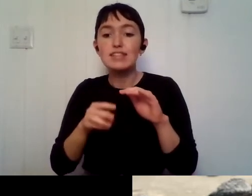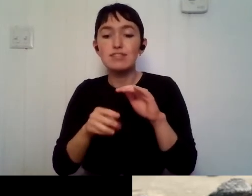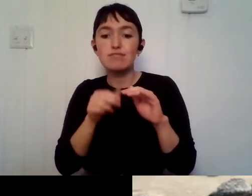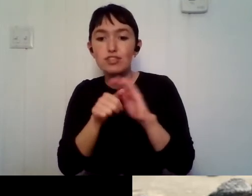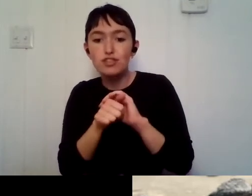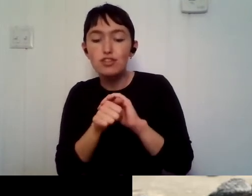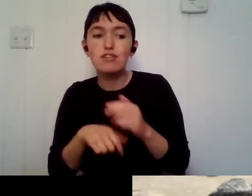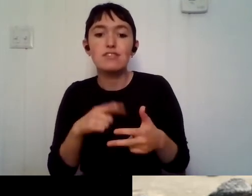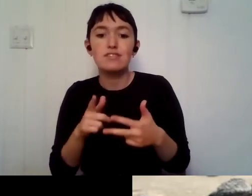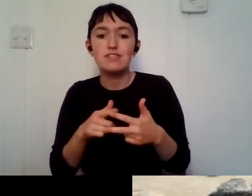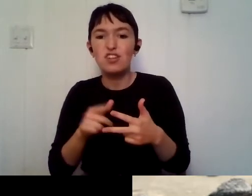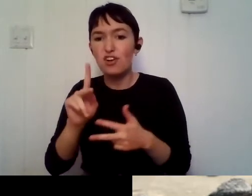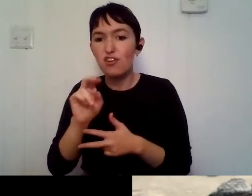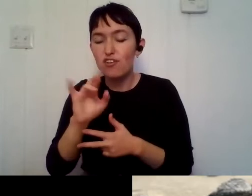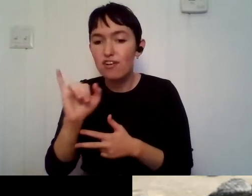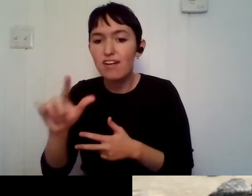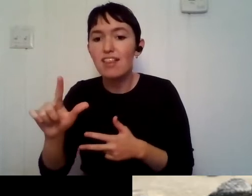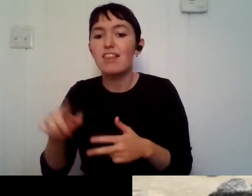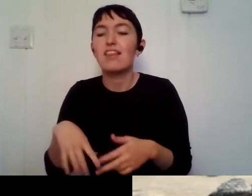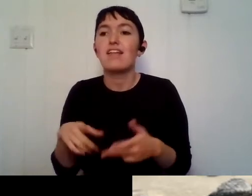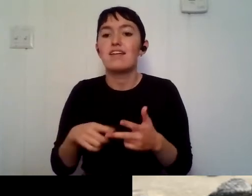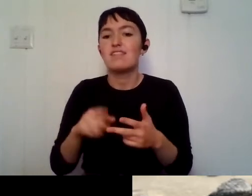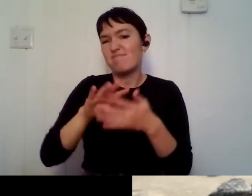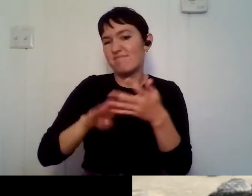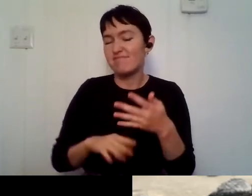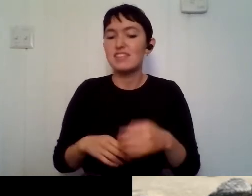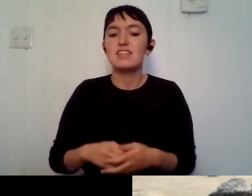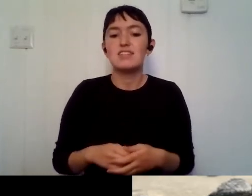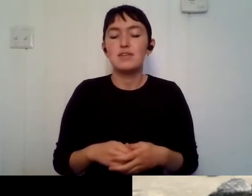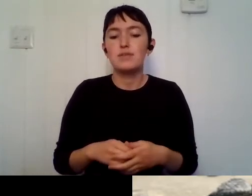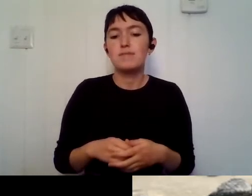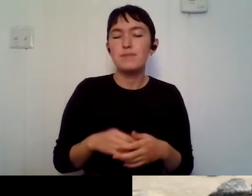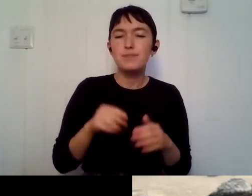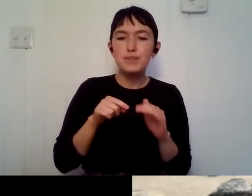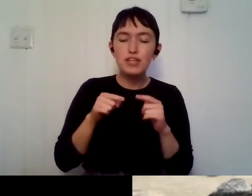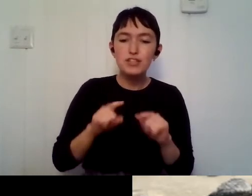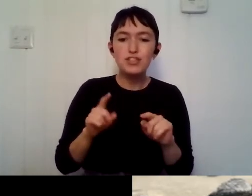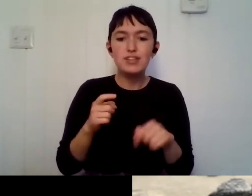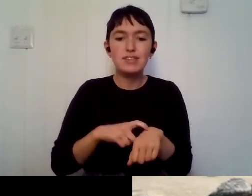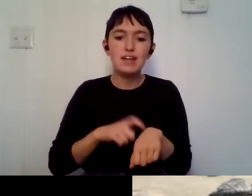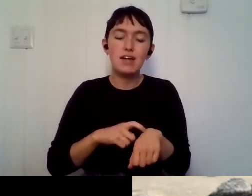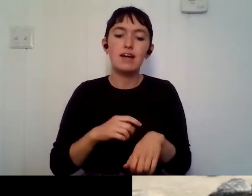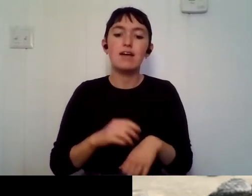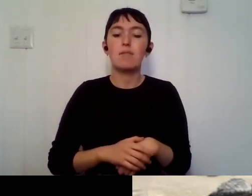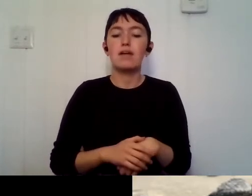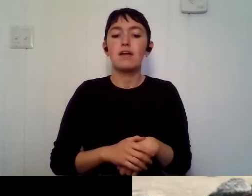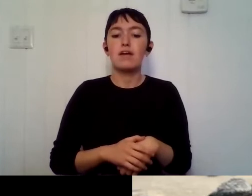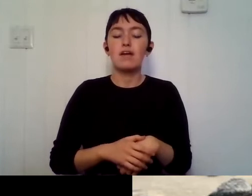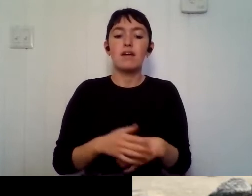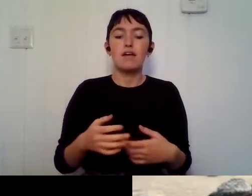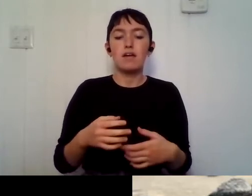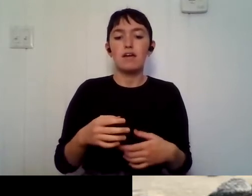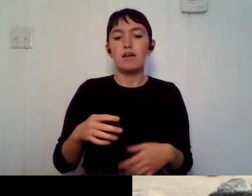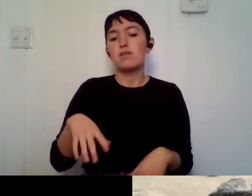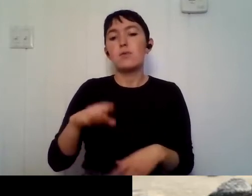came about through a, um, during the time, I guess, like with other black and X weeks, like black birds,